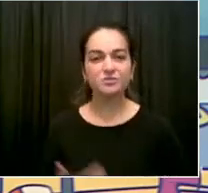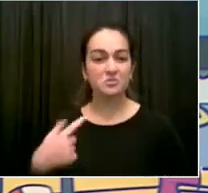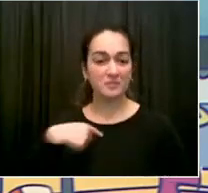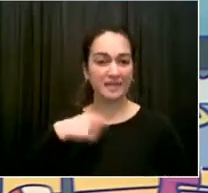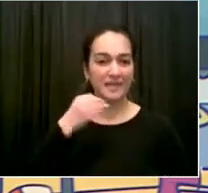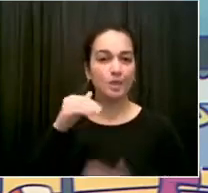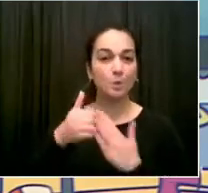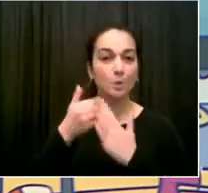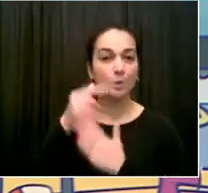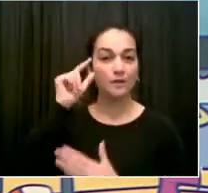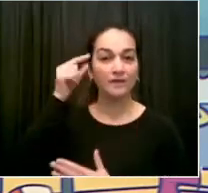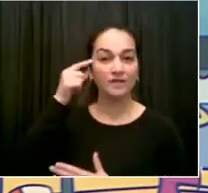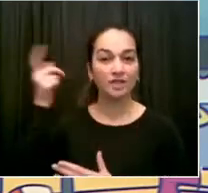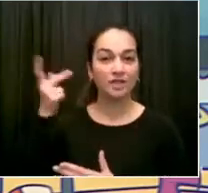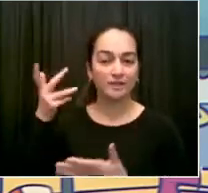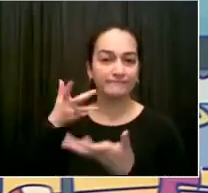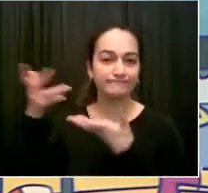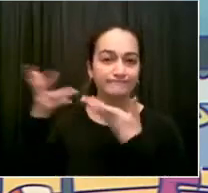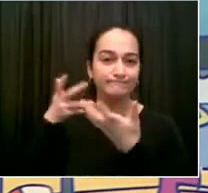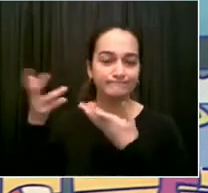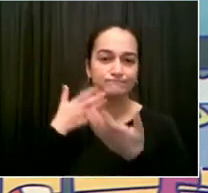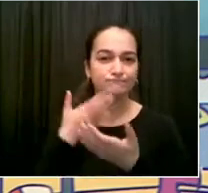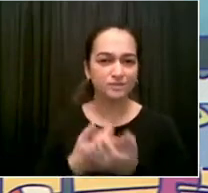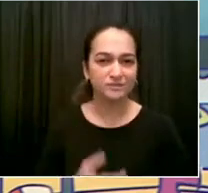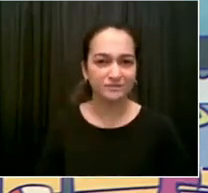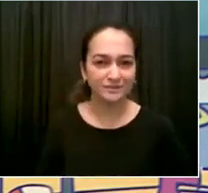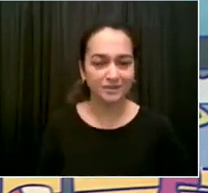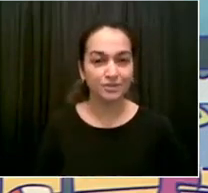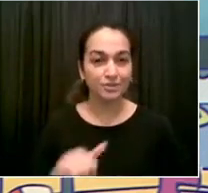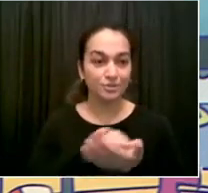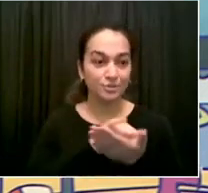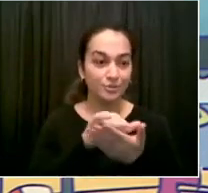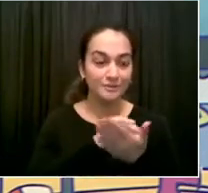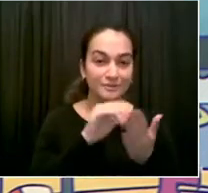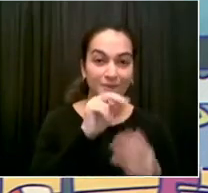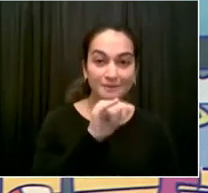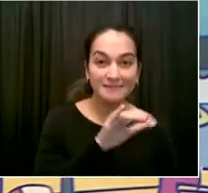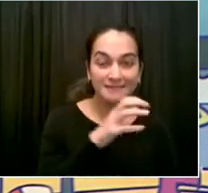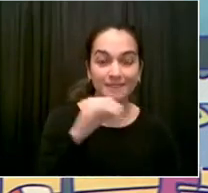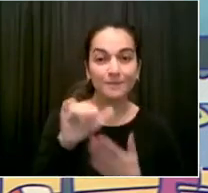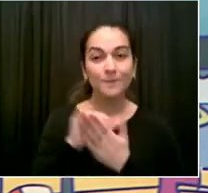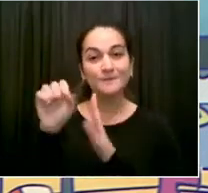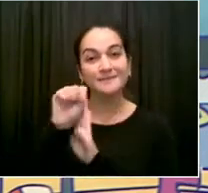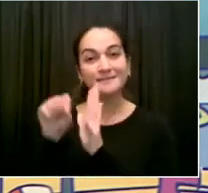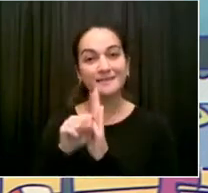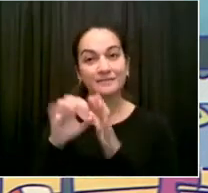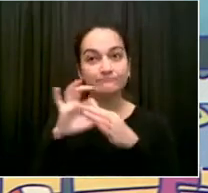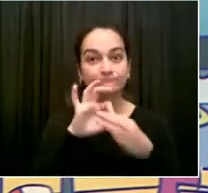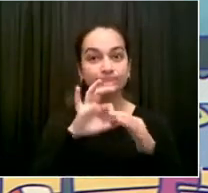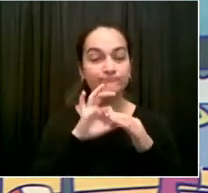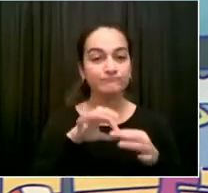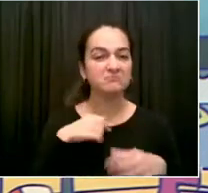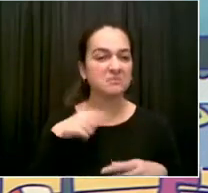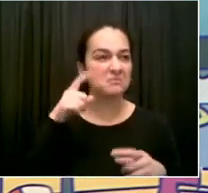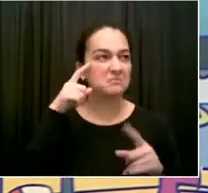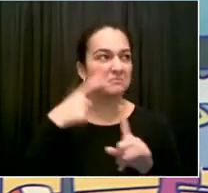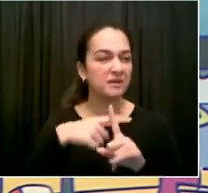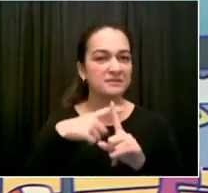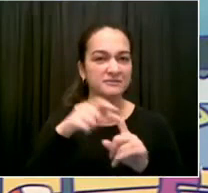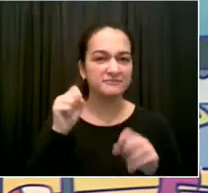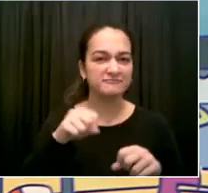This is the kind of thing I'm hopeful that we can do with soon-to-be Governor Hochul. I think there's a lot of areas